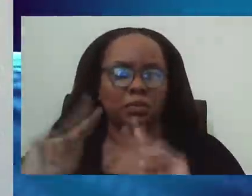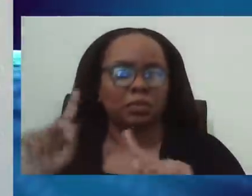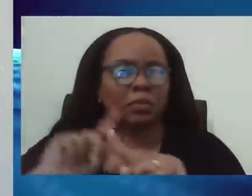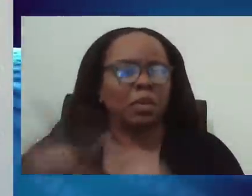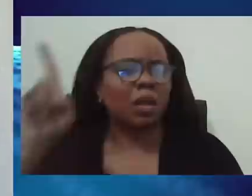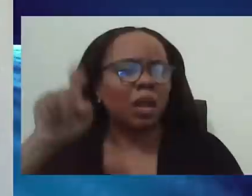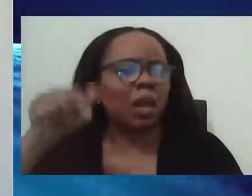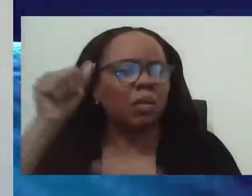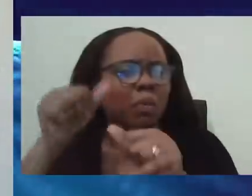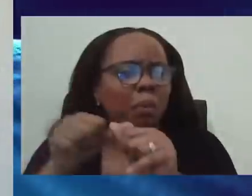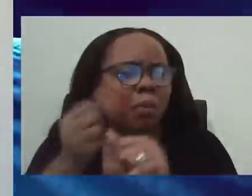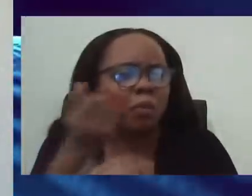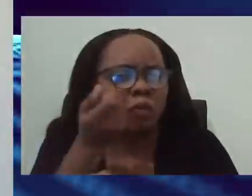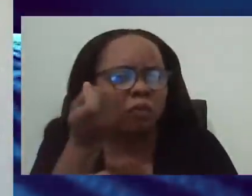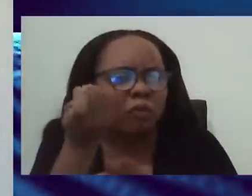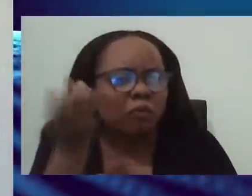with that.